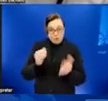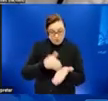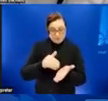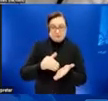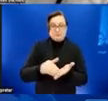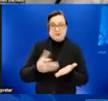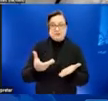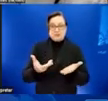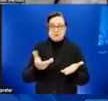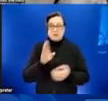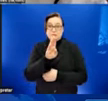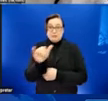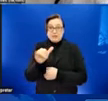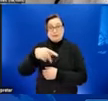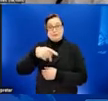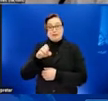That Next, please.